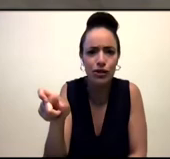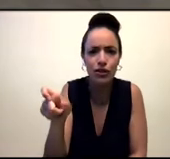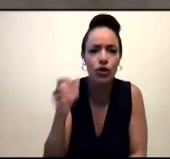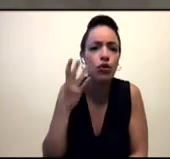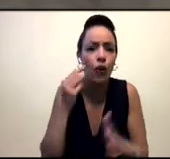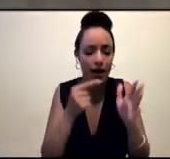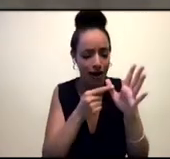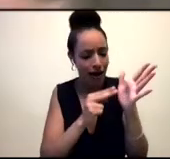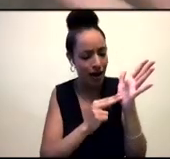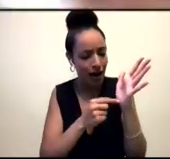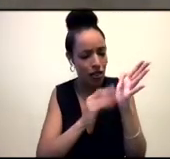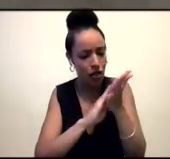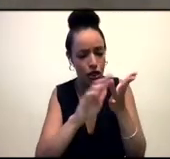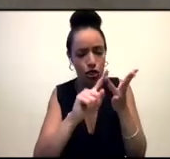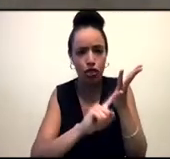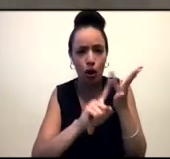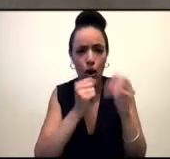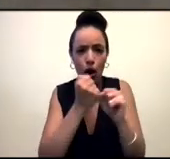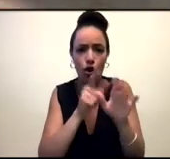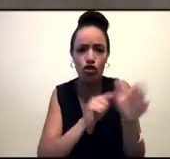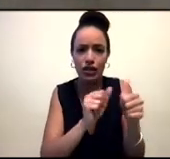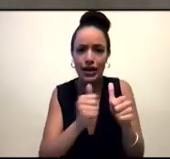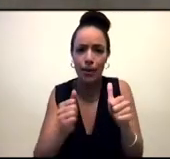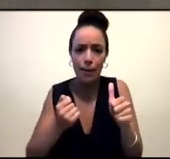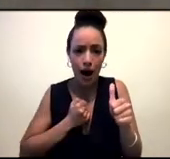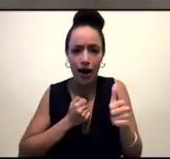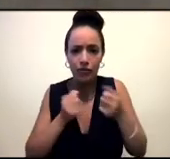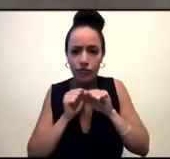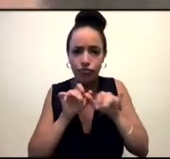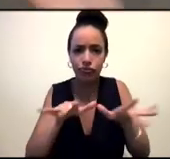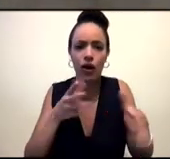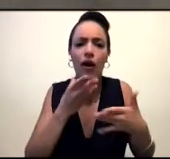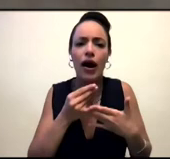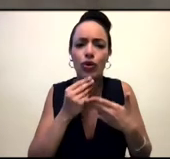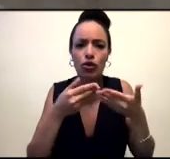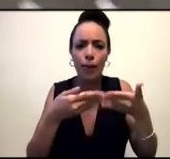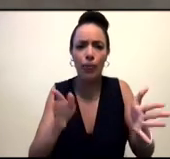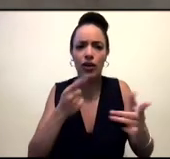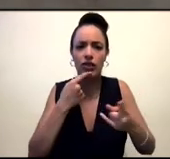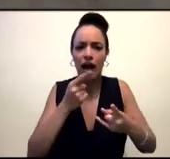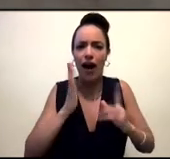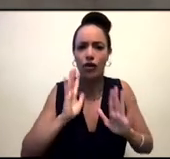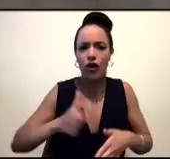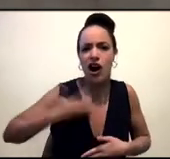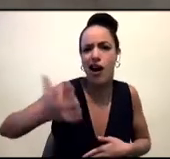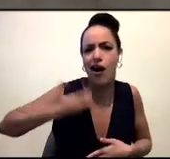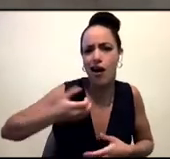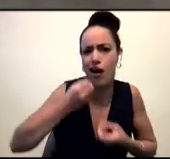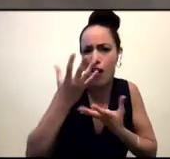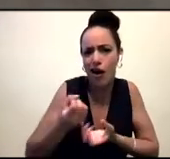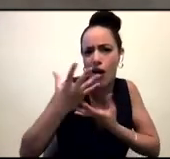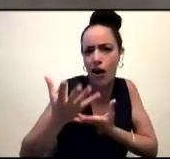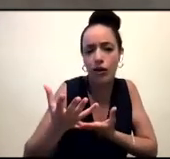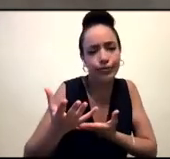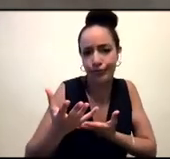I was really treating this public realm as my venting space. And I learned very quickly that it's not safe for that, particularly when